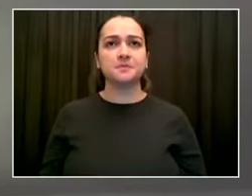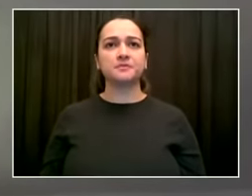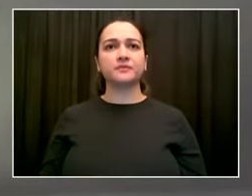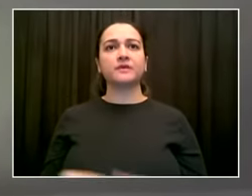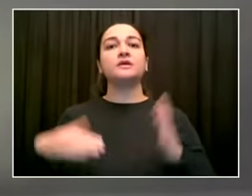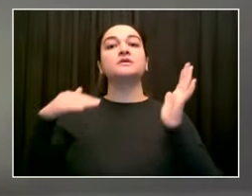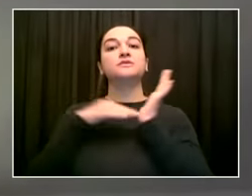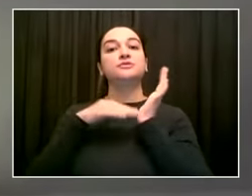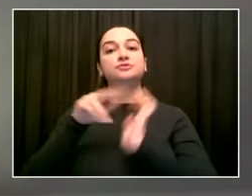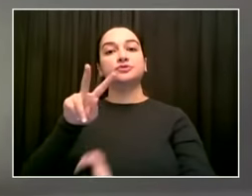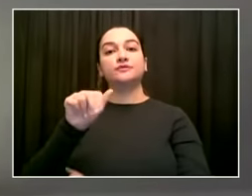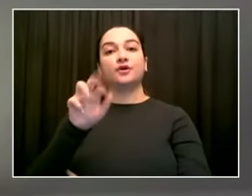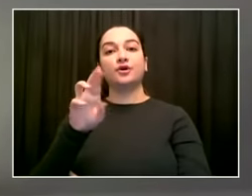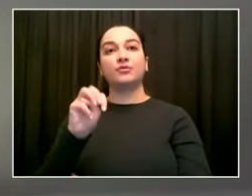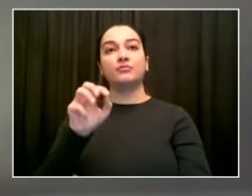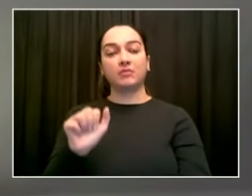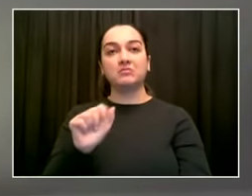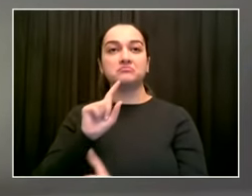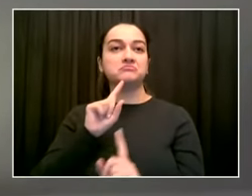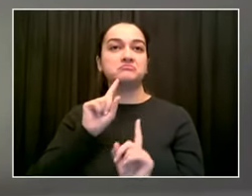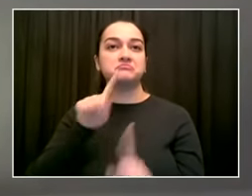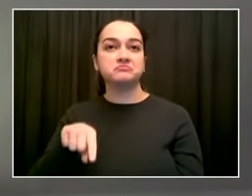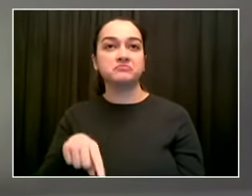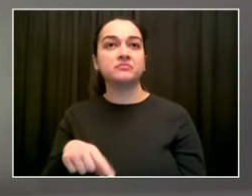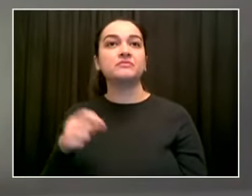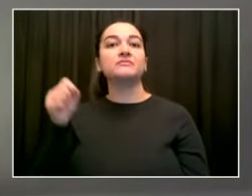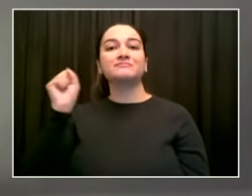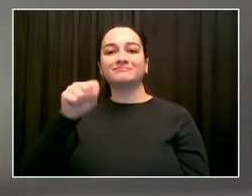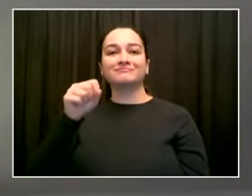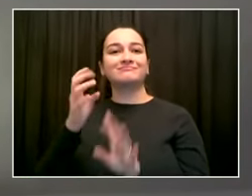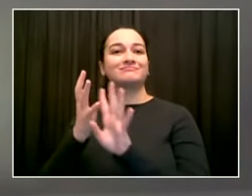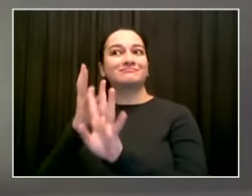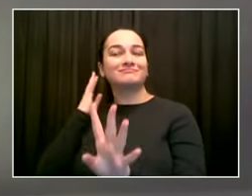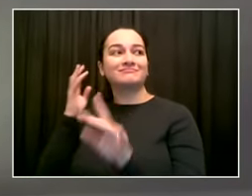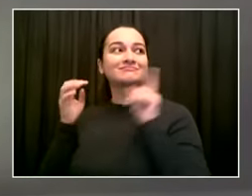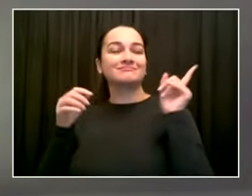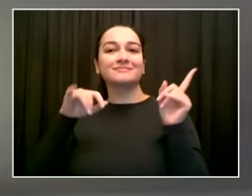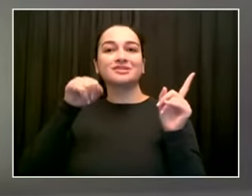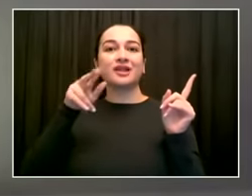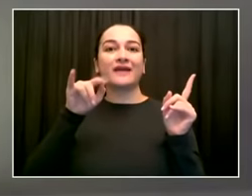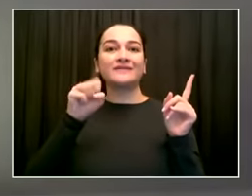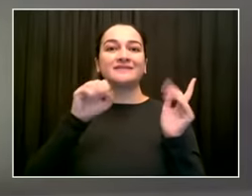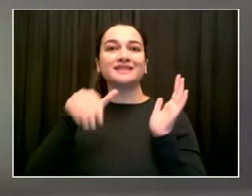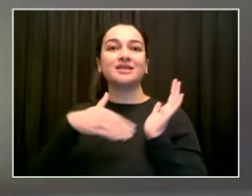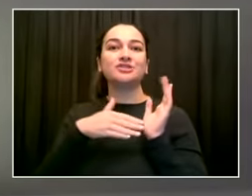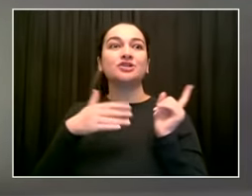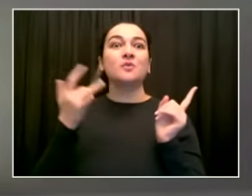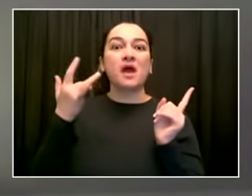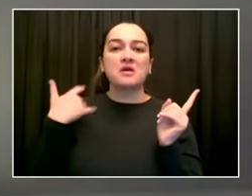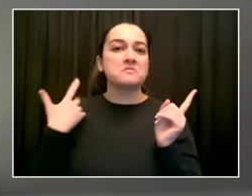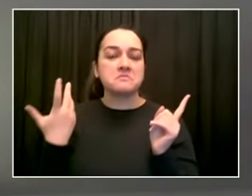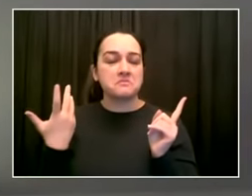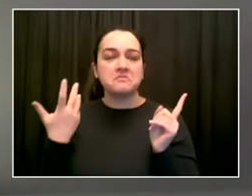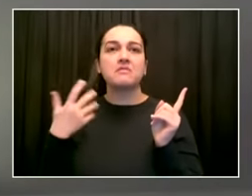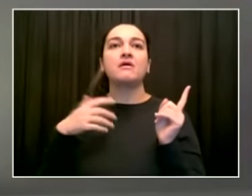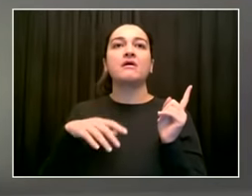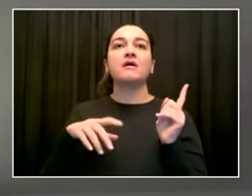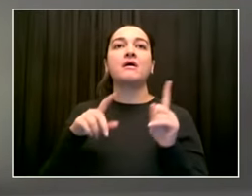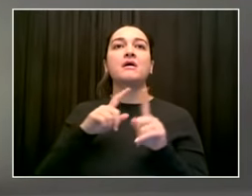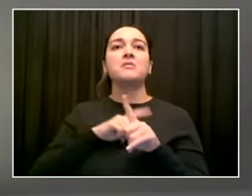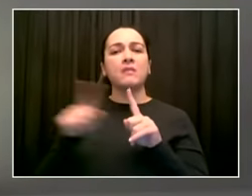sites who work very hard to try to keep the lines to a manageable amount to make sure people have seats